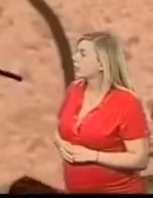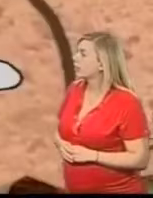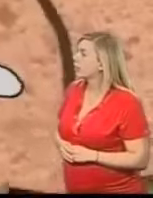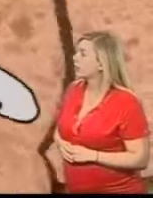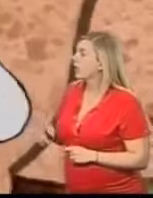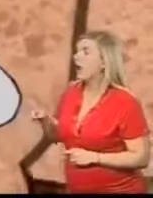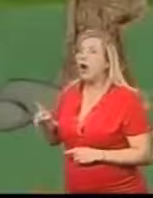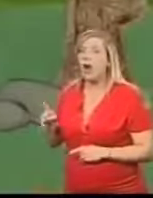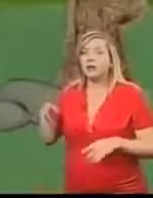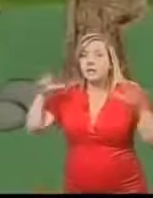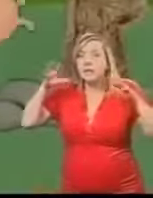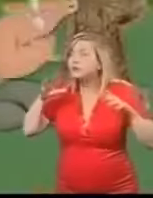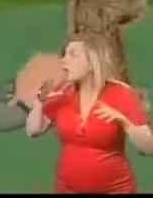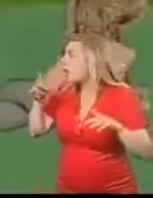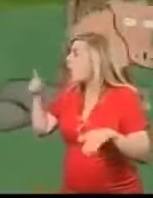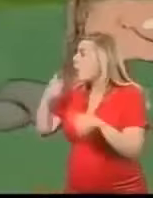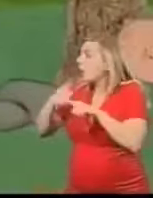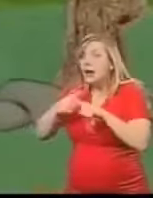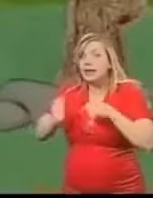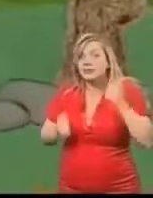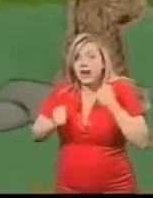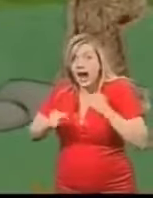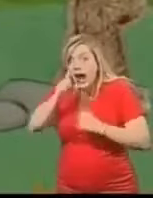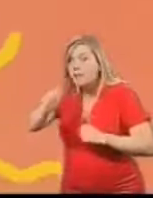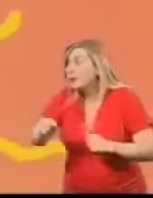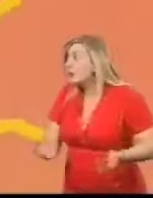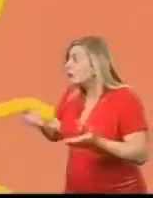A monster Quick, Porker Run